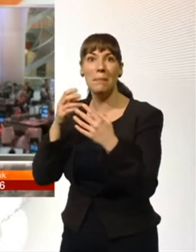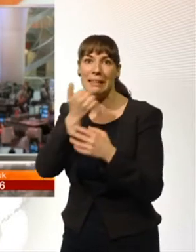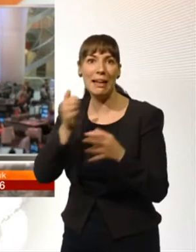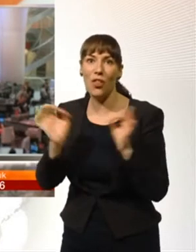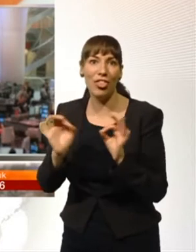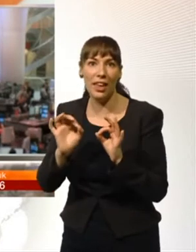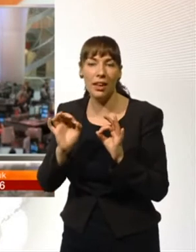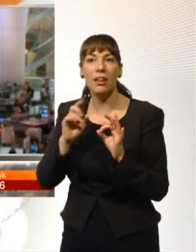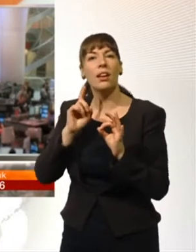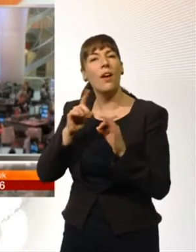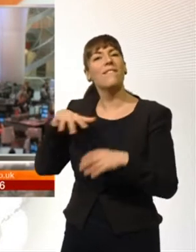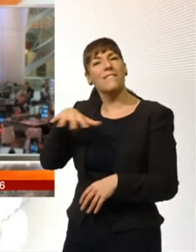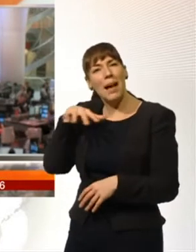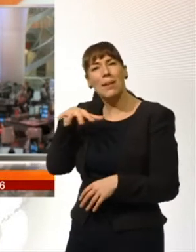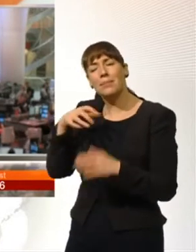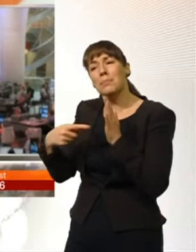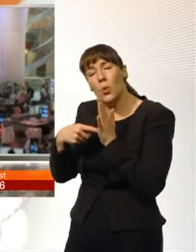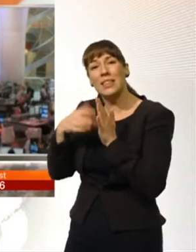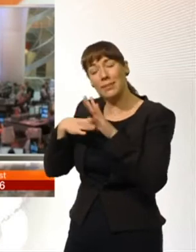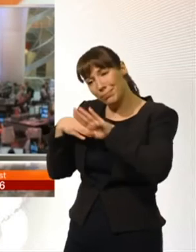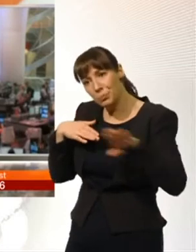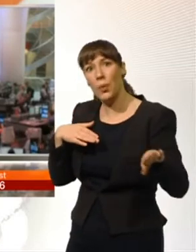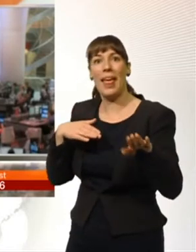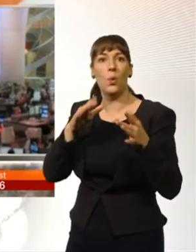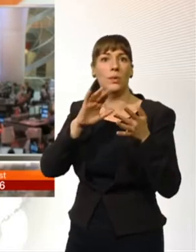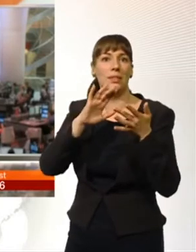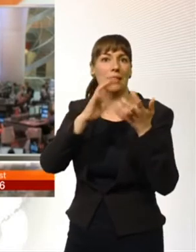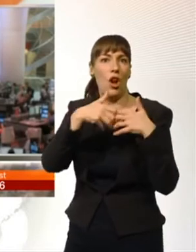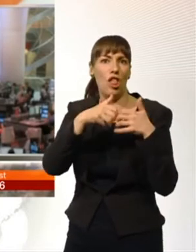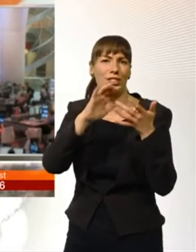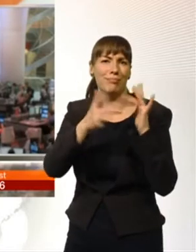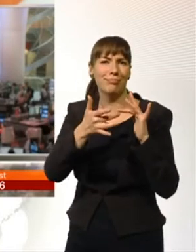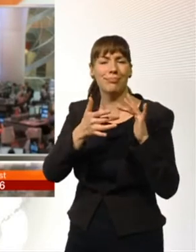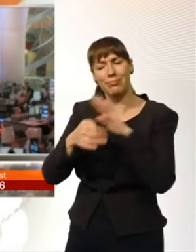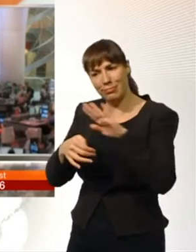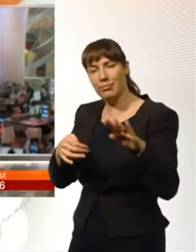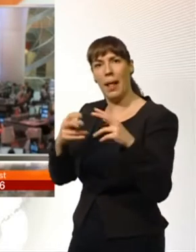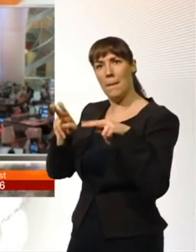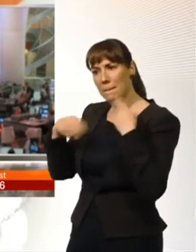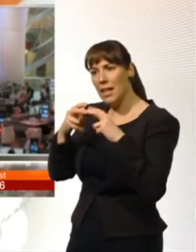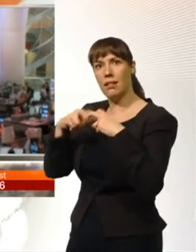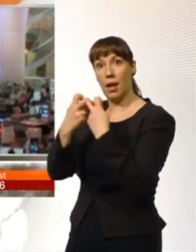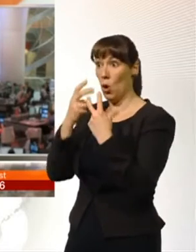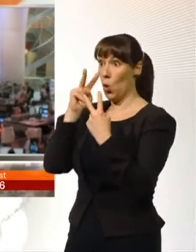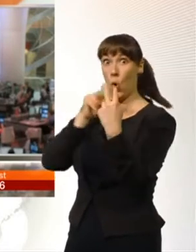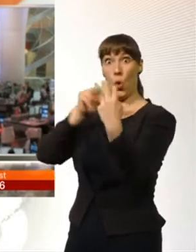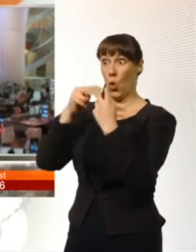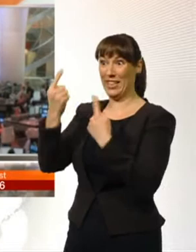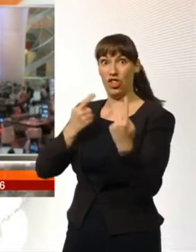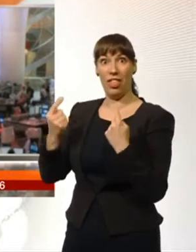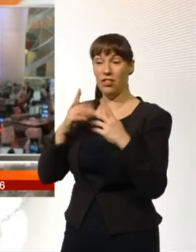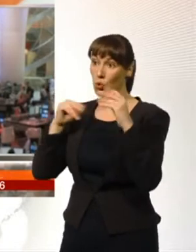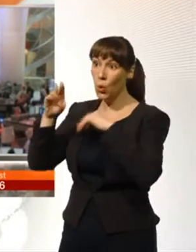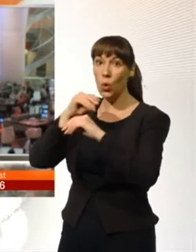to have digital free moments, meals, all sorts of things, where you actually will look at each other and talk. And I think